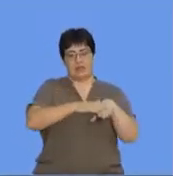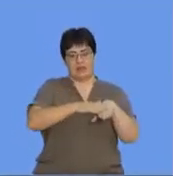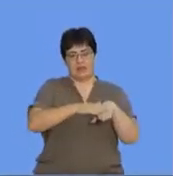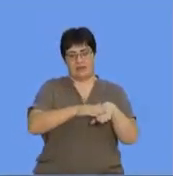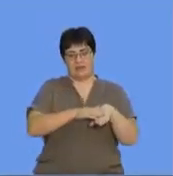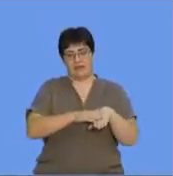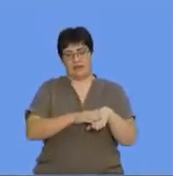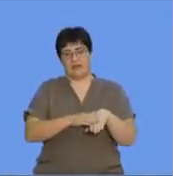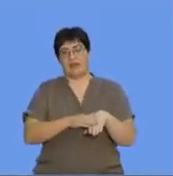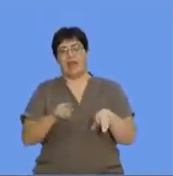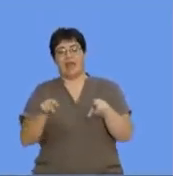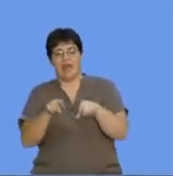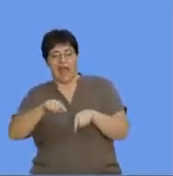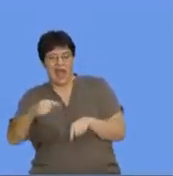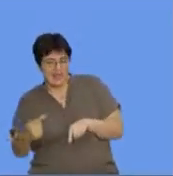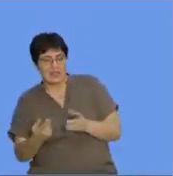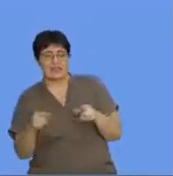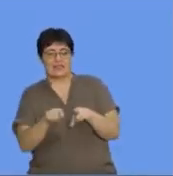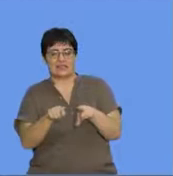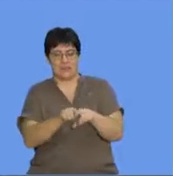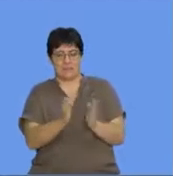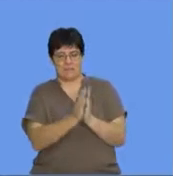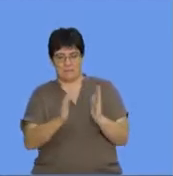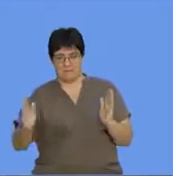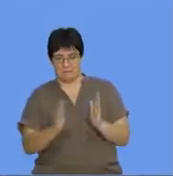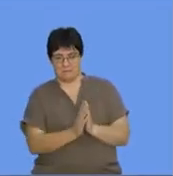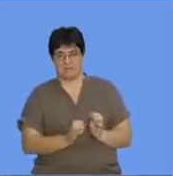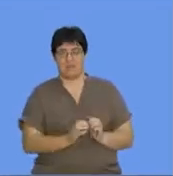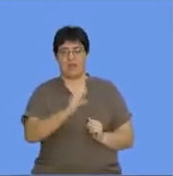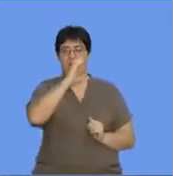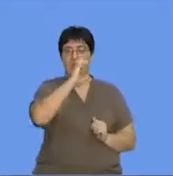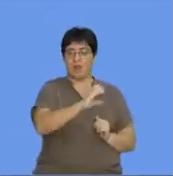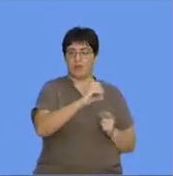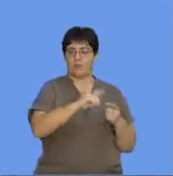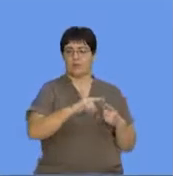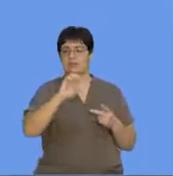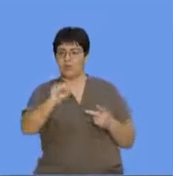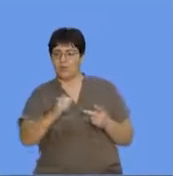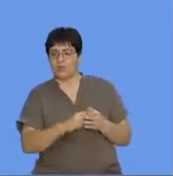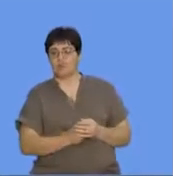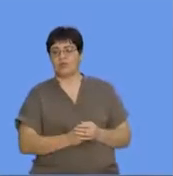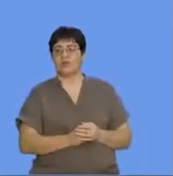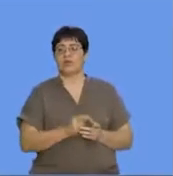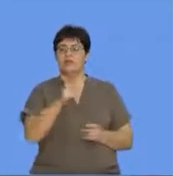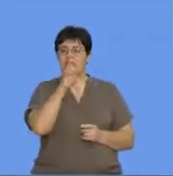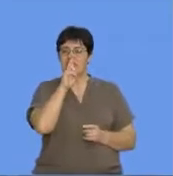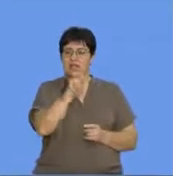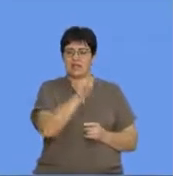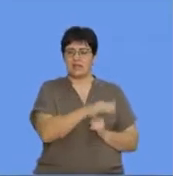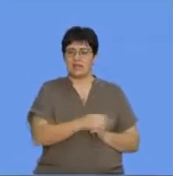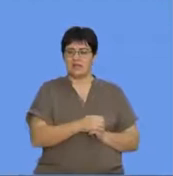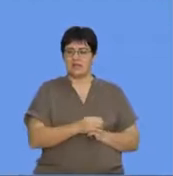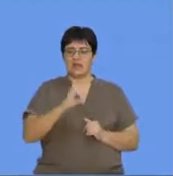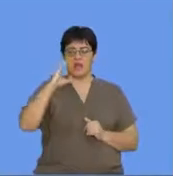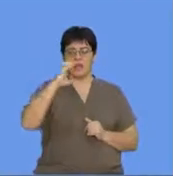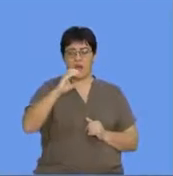the same period. And what's so common about carbon, silicon, and germanium, if we go back to our periodic table, you'll see that carbon, silicon,